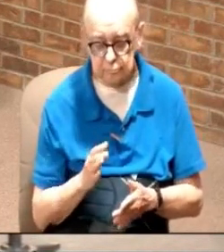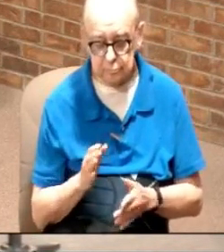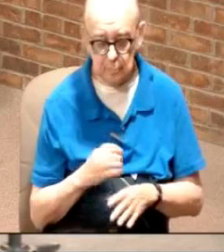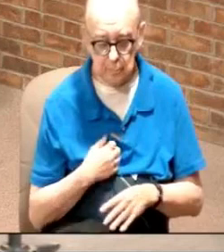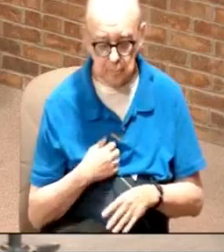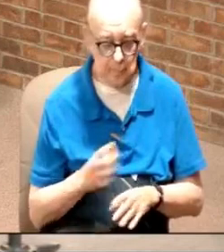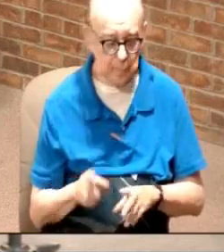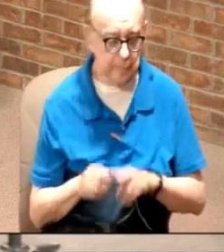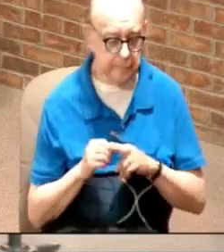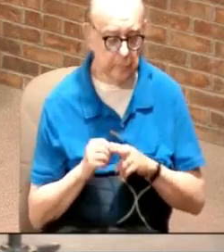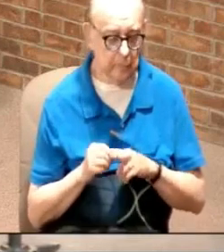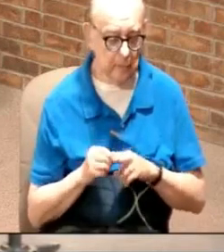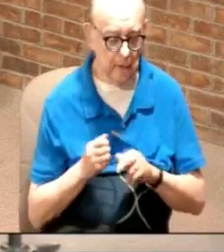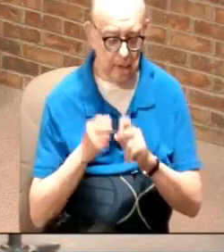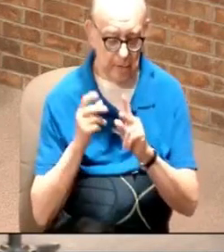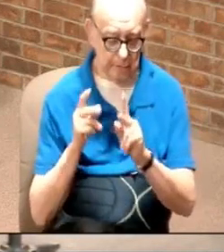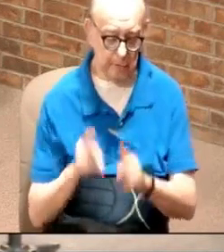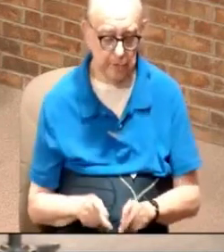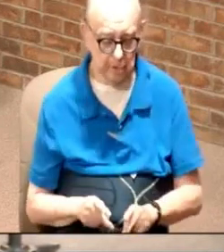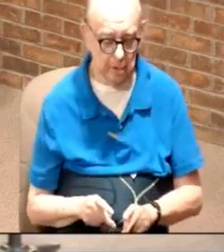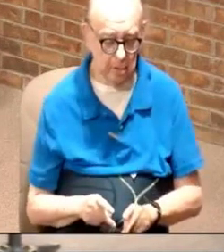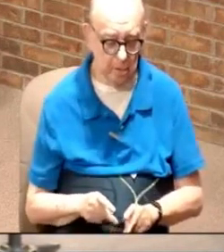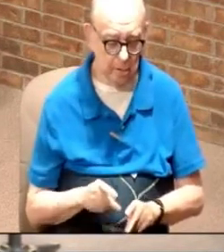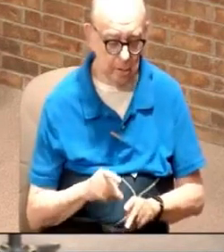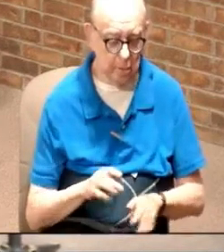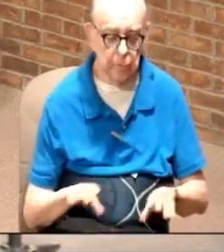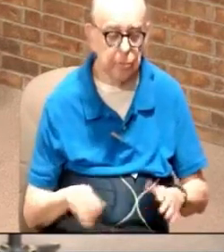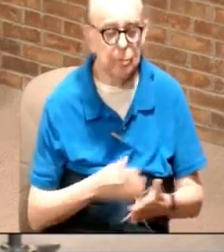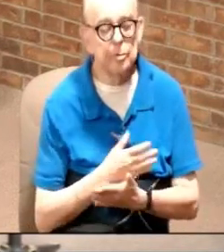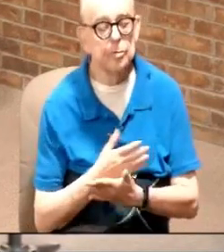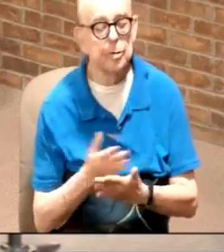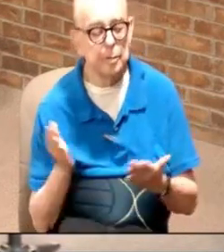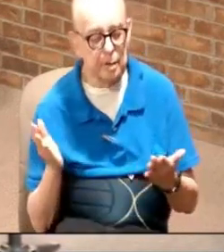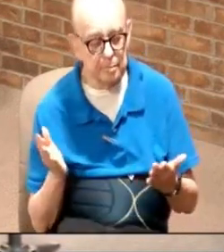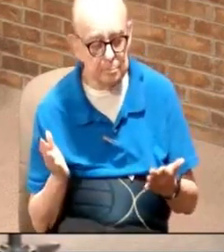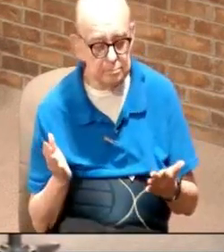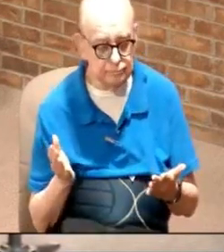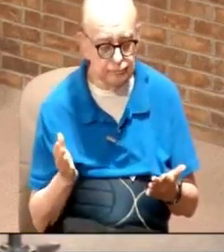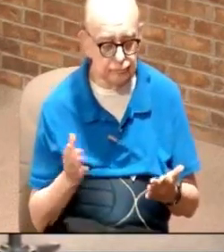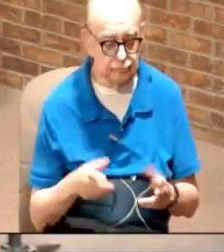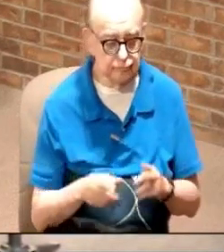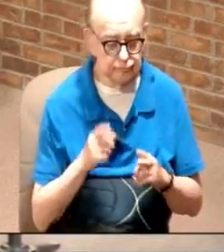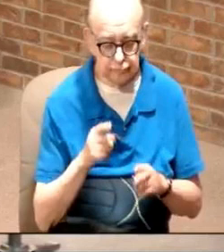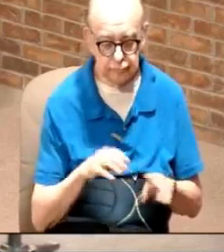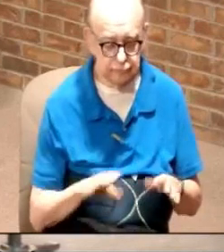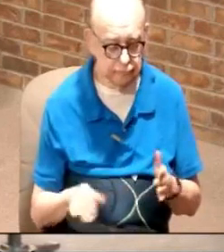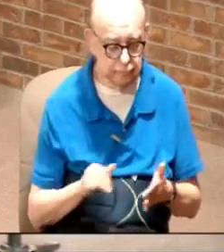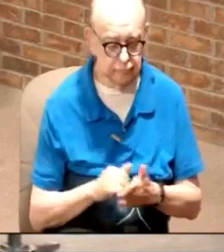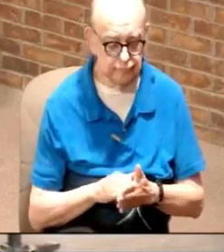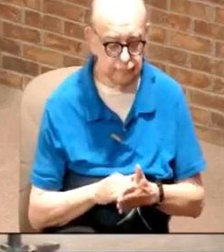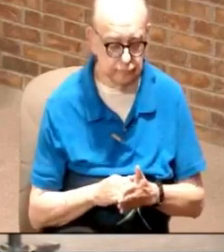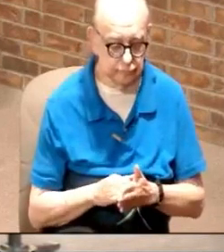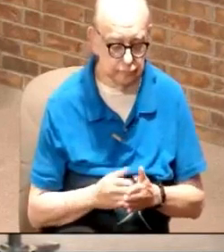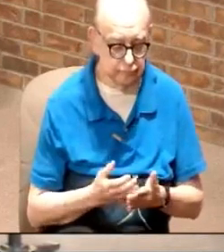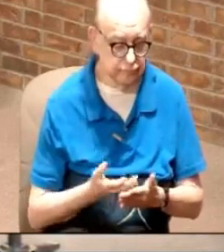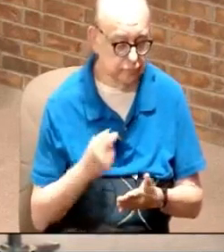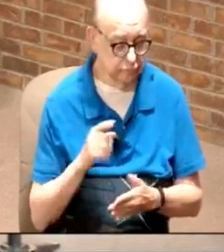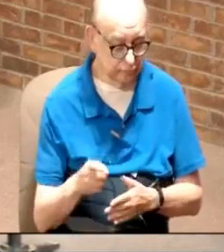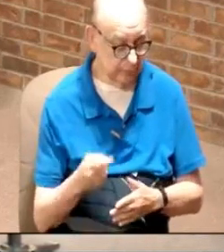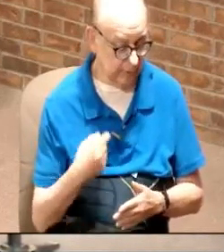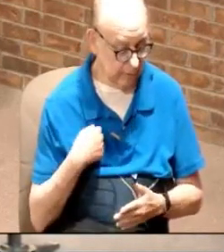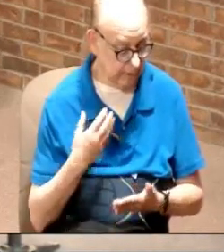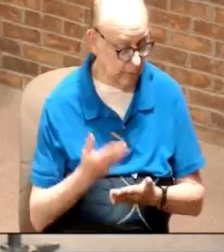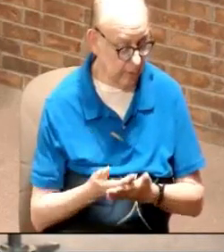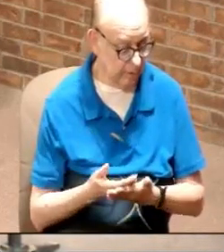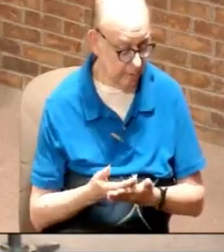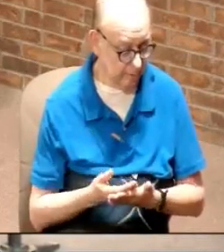has chosen each and every one of you to do something. He chose you to do that even before you and I were